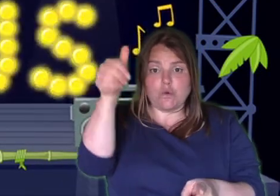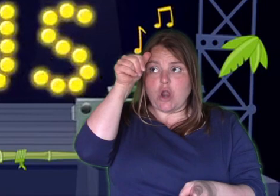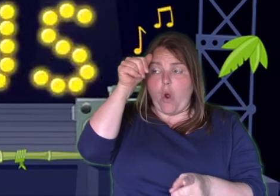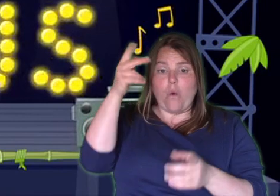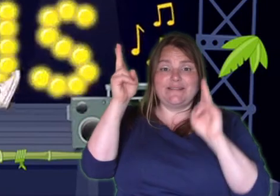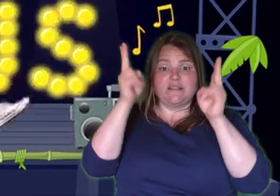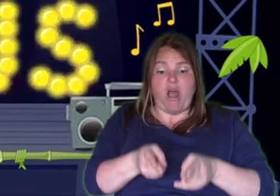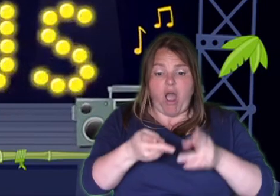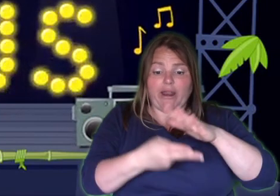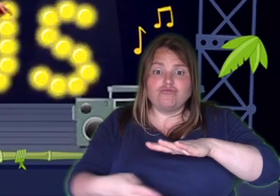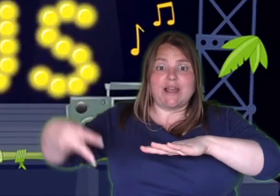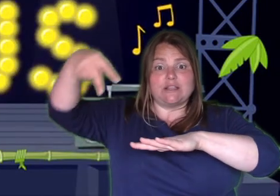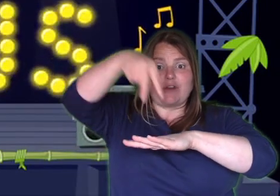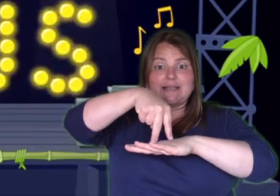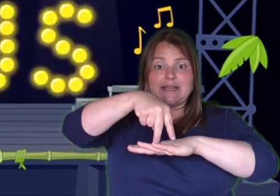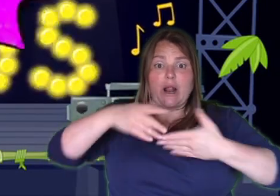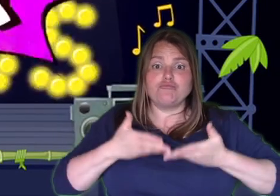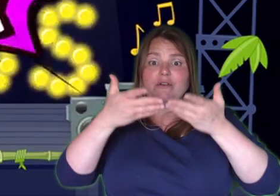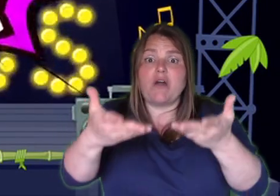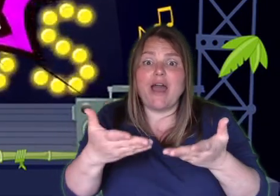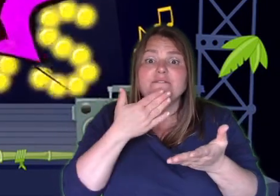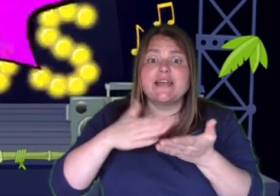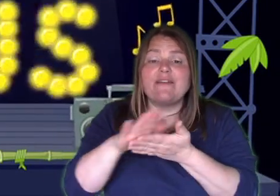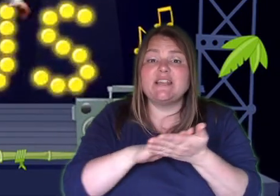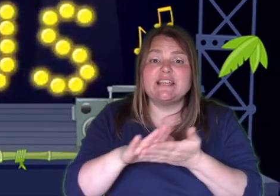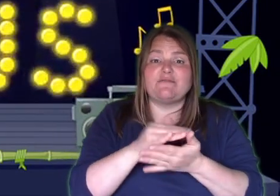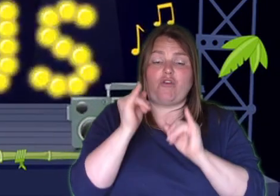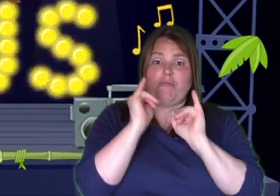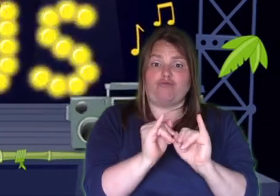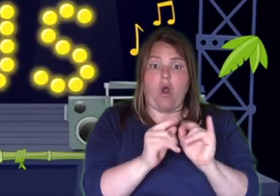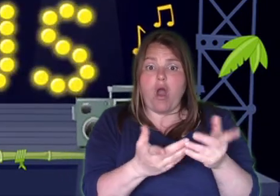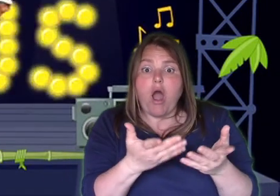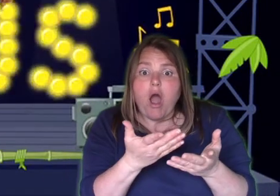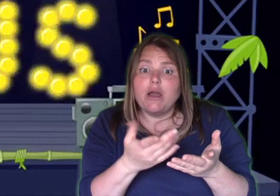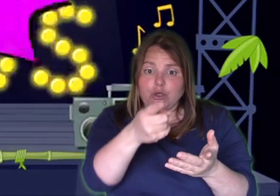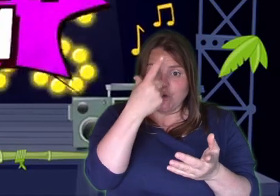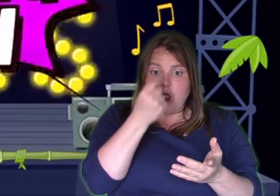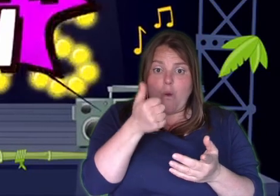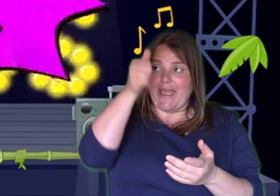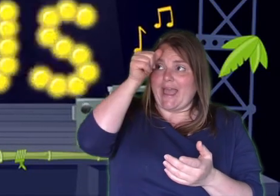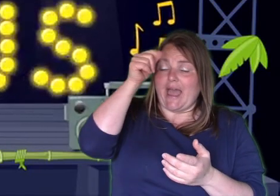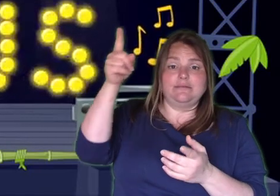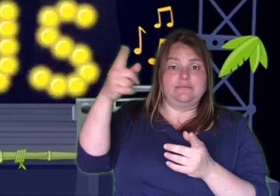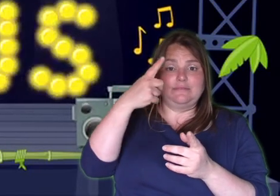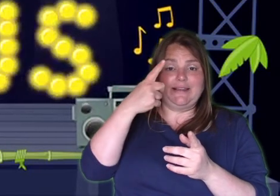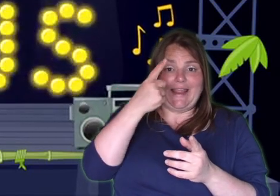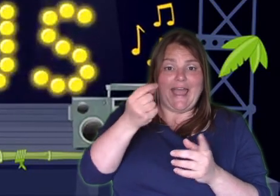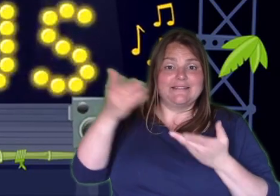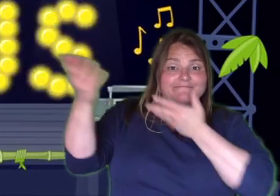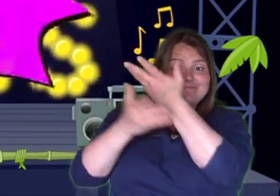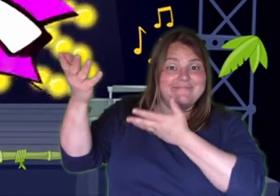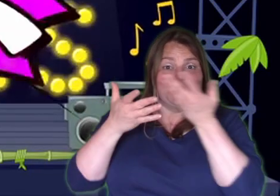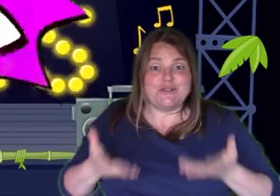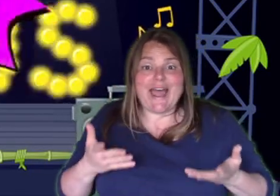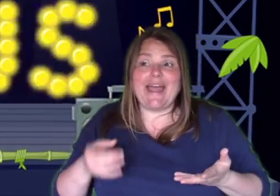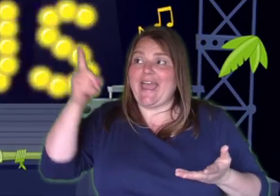resurrected Providing us with cleansing from crazy misbehaviours? way Did you know that you can speak to Him today? Right now? He's the person that's been leading